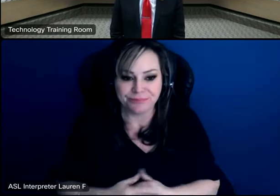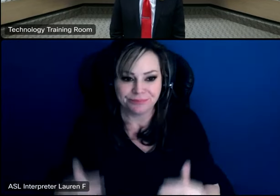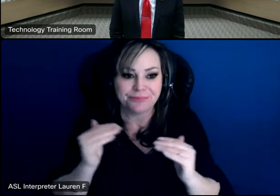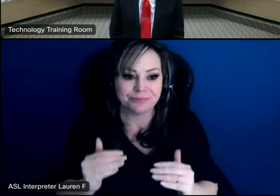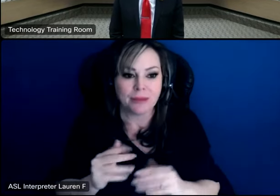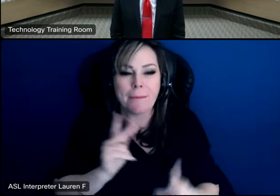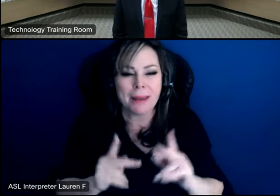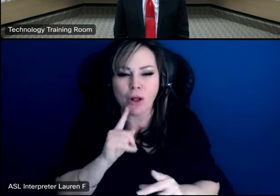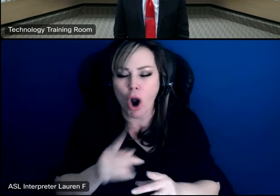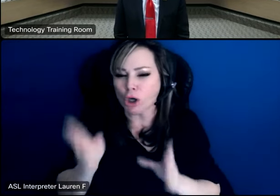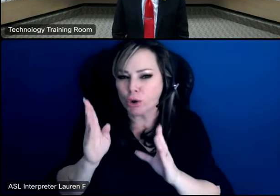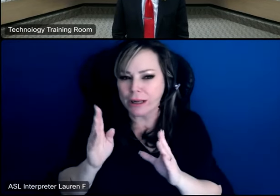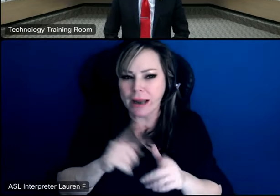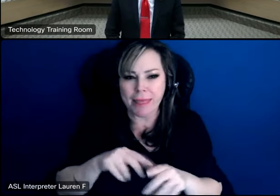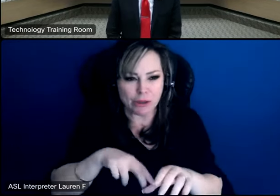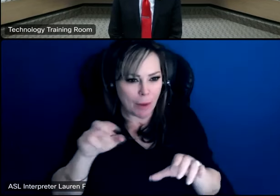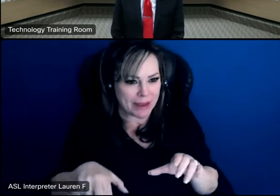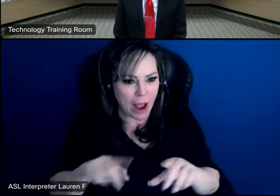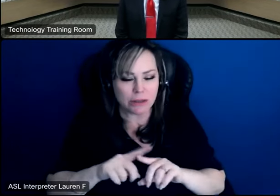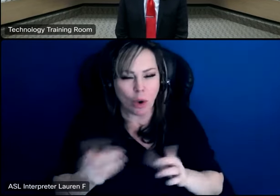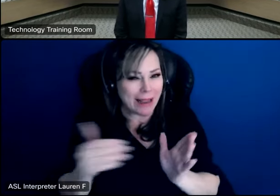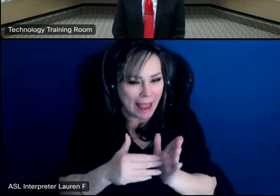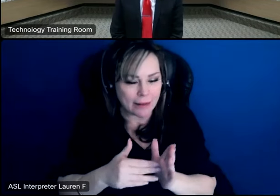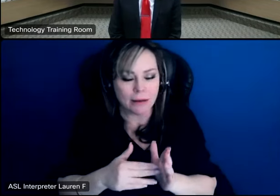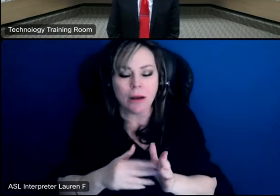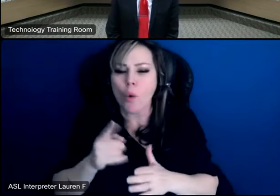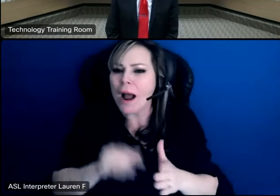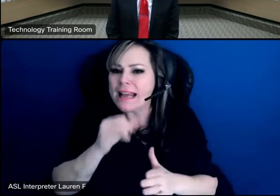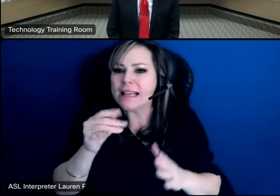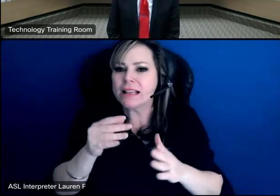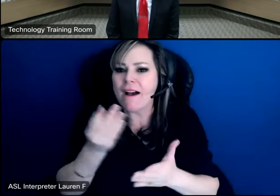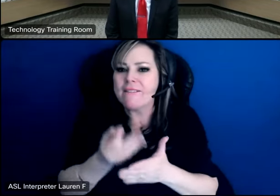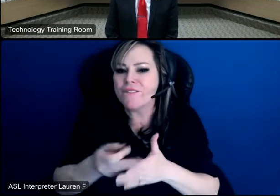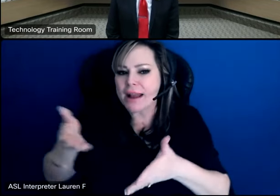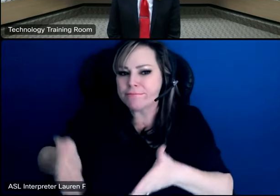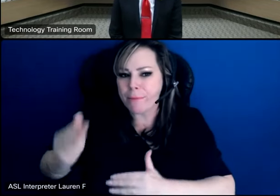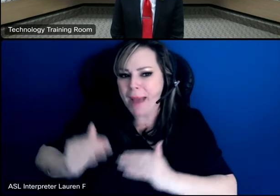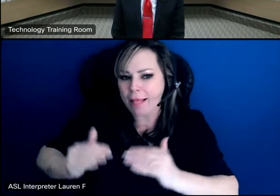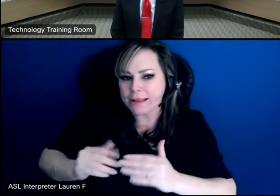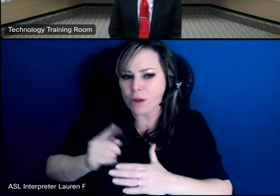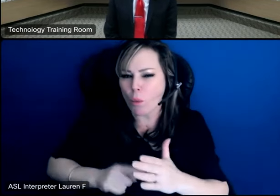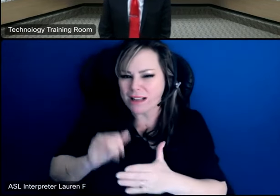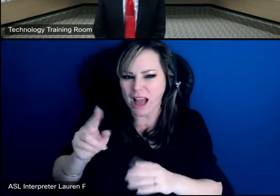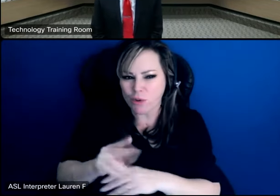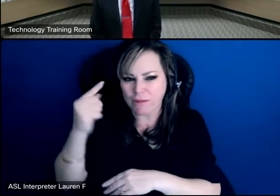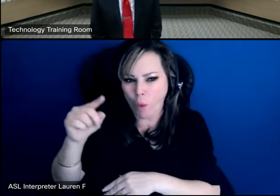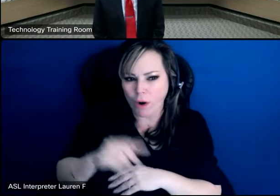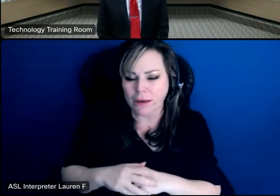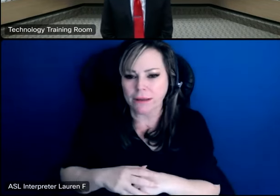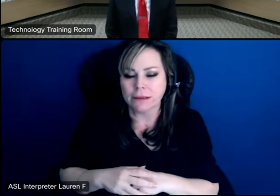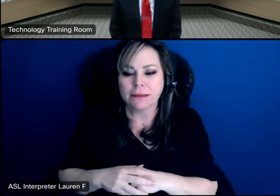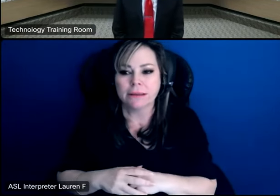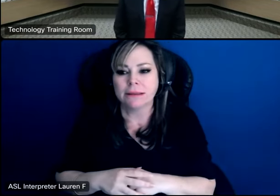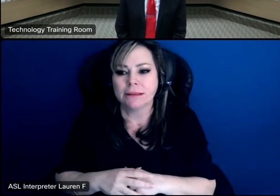again we have people kind of tune in and tune it out can you explain what a fund balance is and what type of things that a fund balance goes to so so a fund